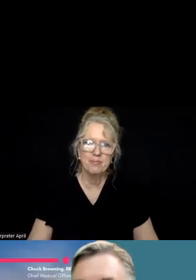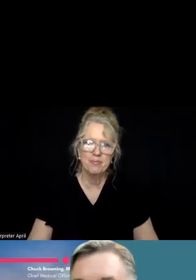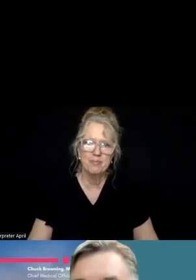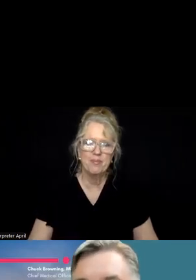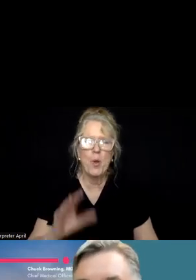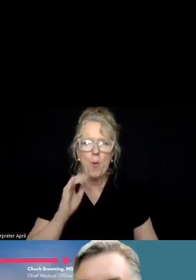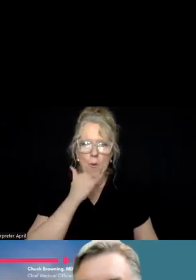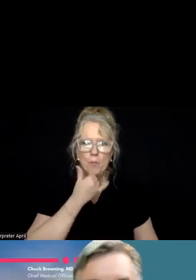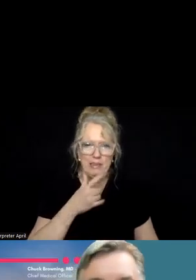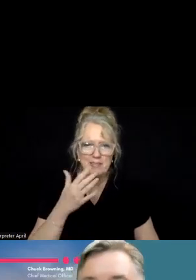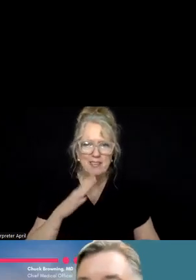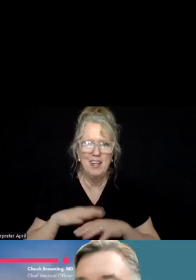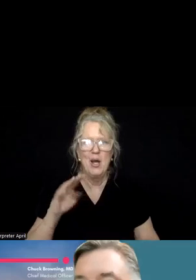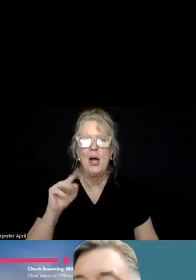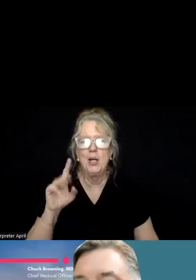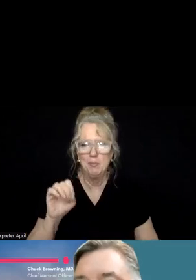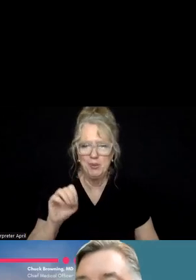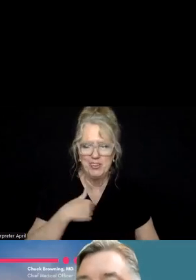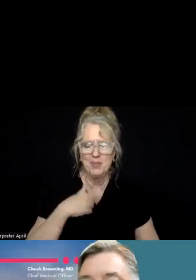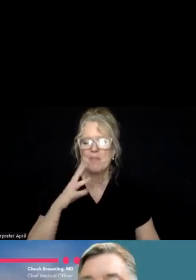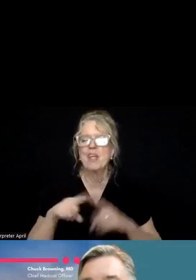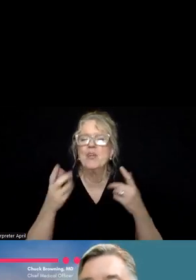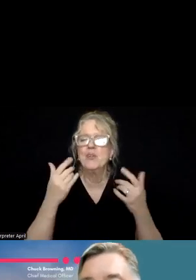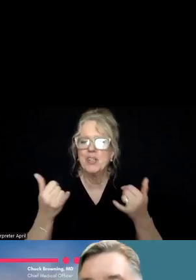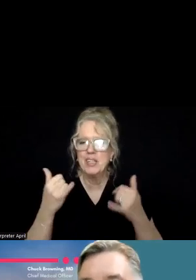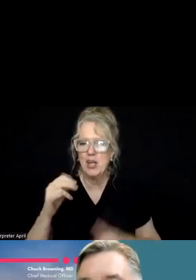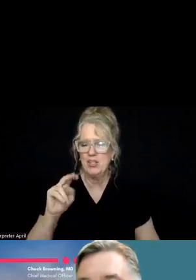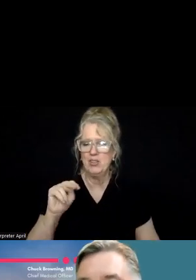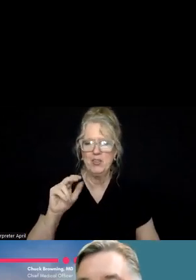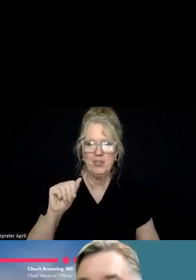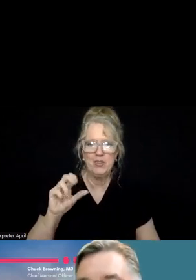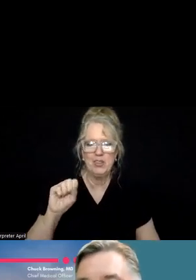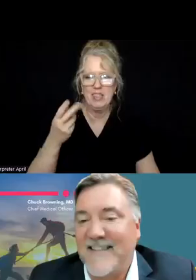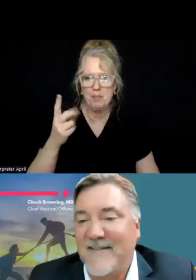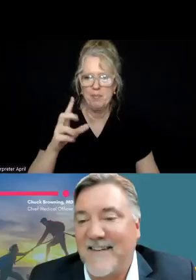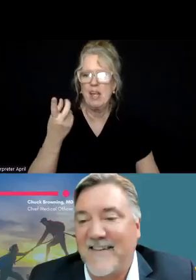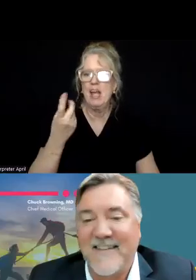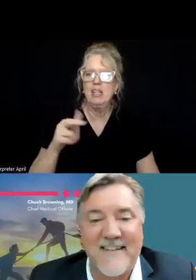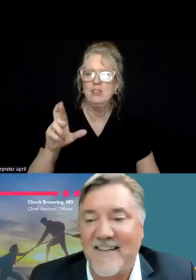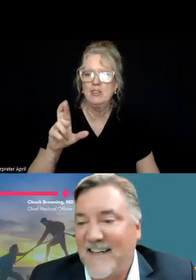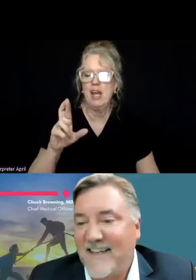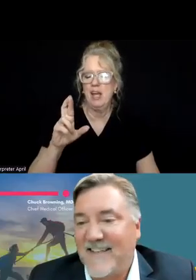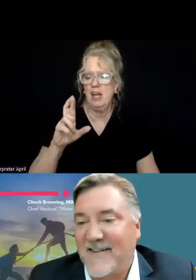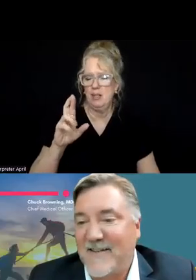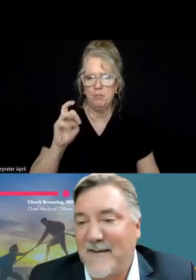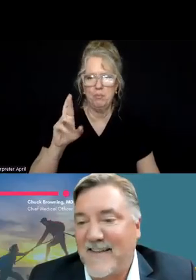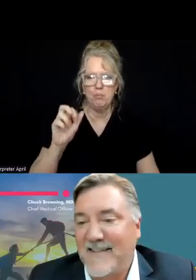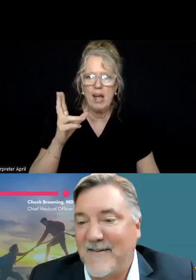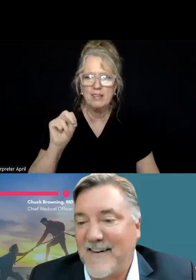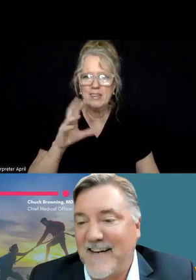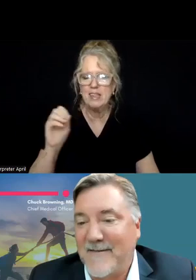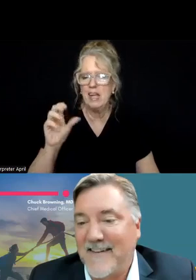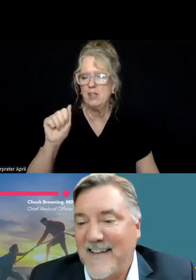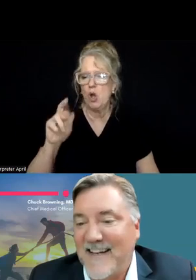Oops. I had it on mute. That's a shame point. So now I'd to introduce our NASMID folks, Dr. Brian Sims and Arlene Stevenson to talk to us